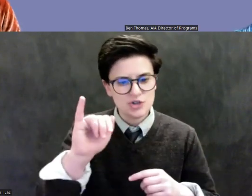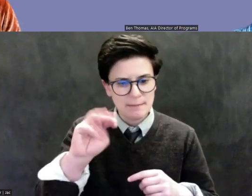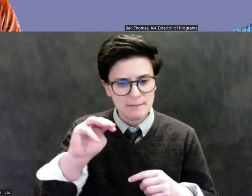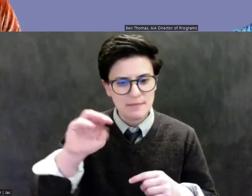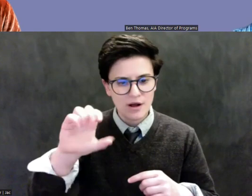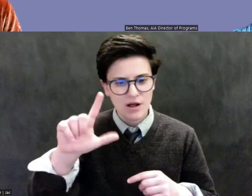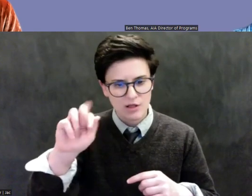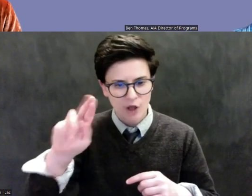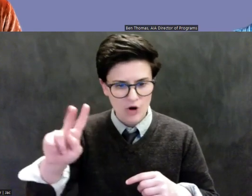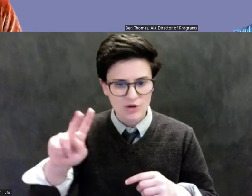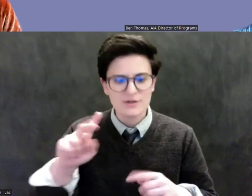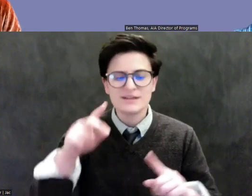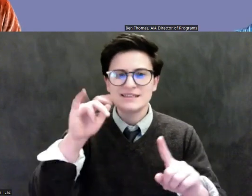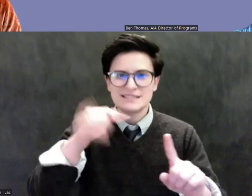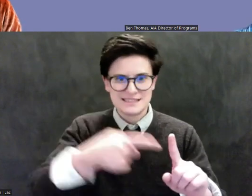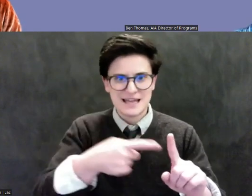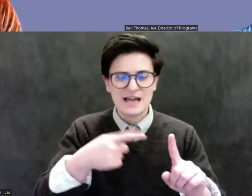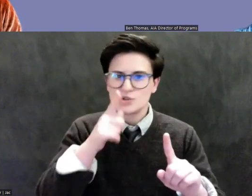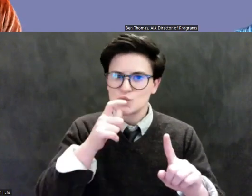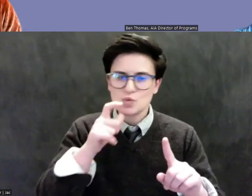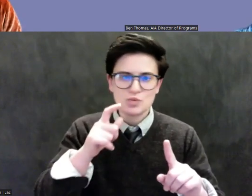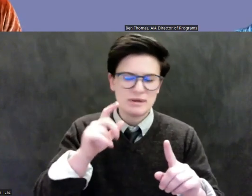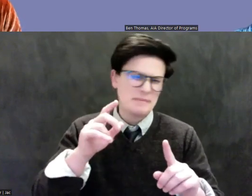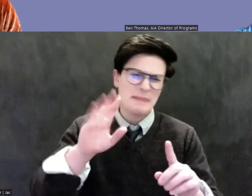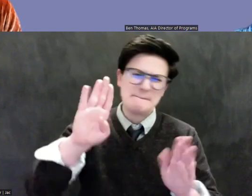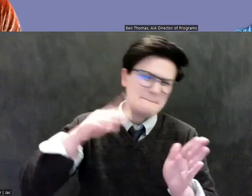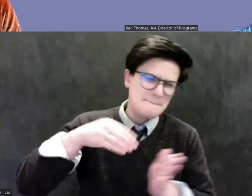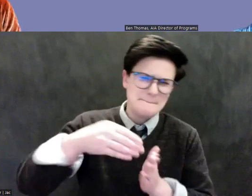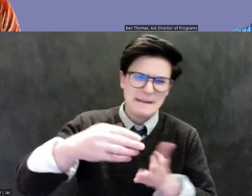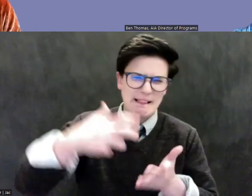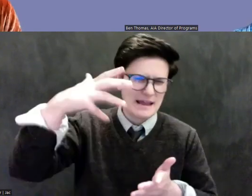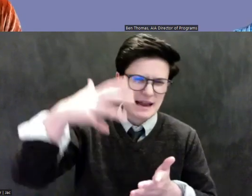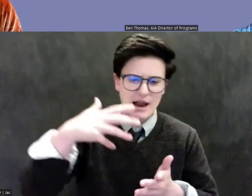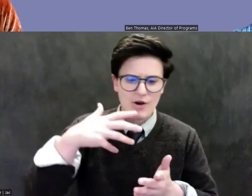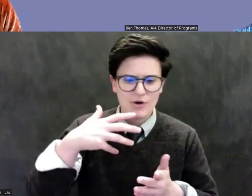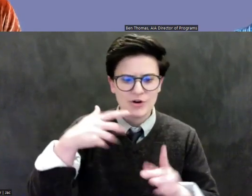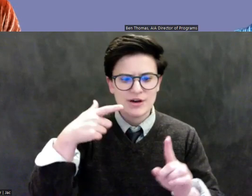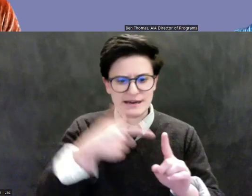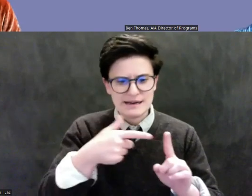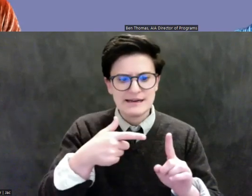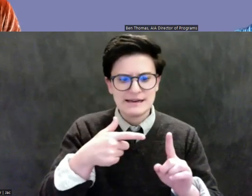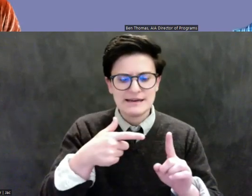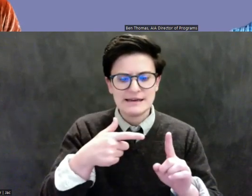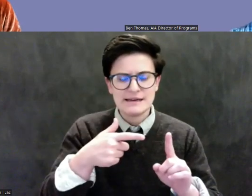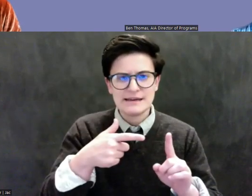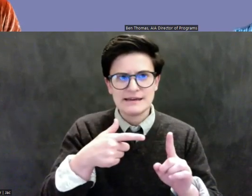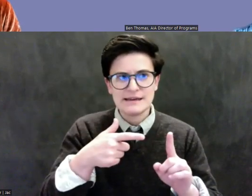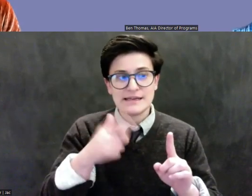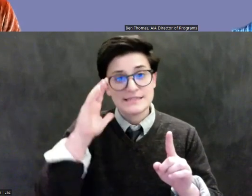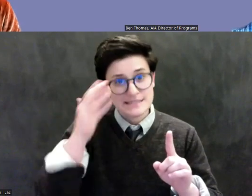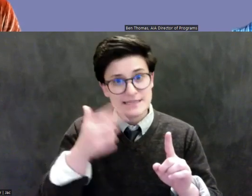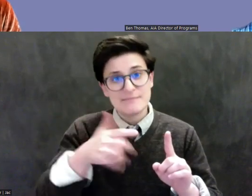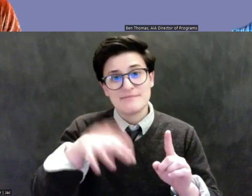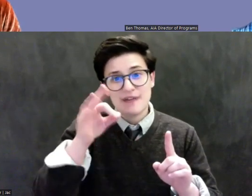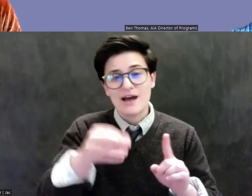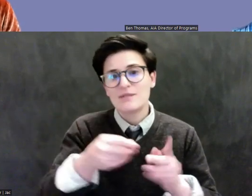slide. This is the billionaire who founded Netscape. And, um, it turned out that he had bought, or, you know, around $30 million worth of art from